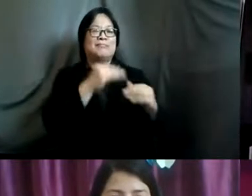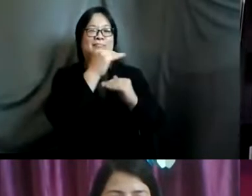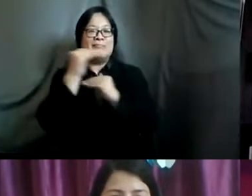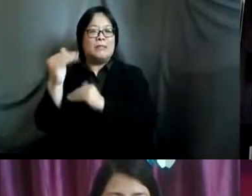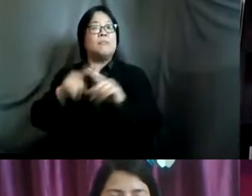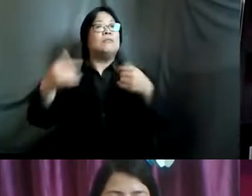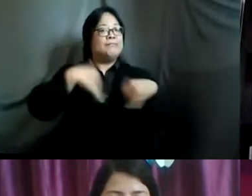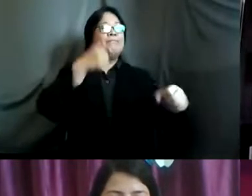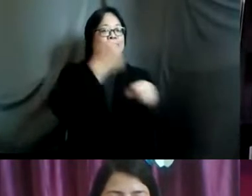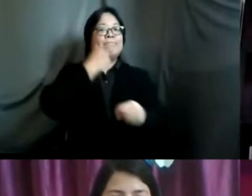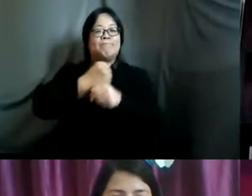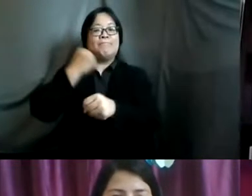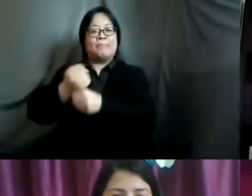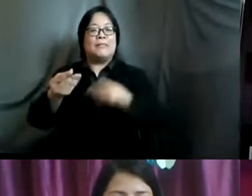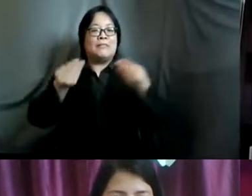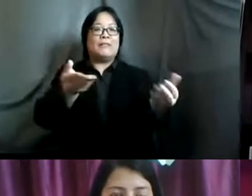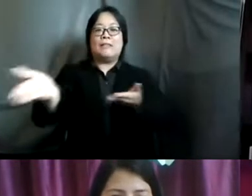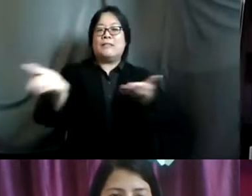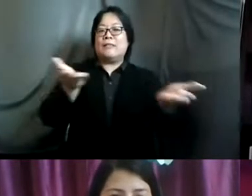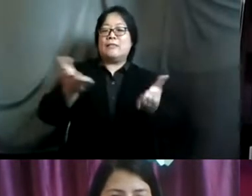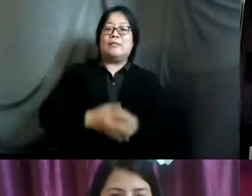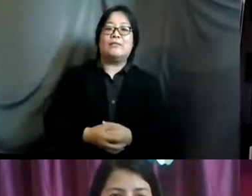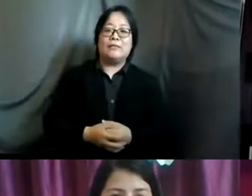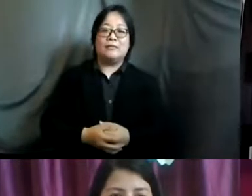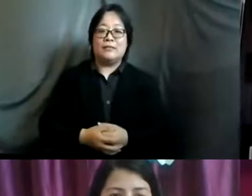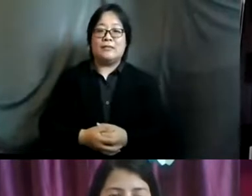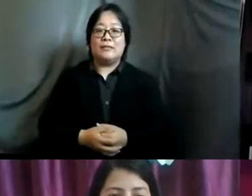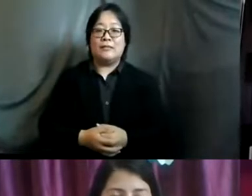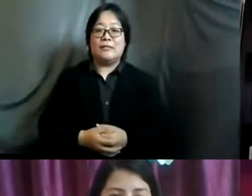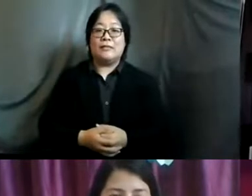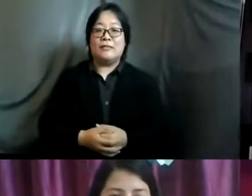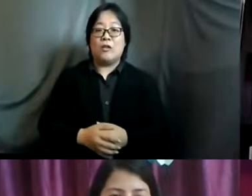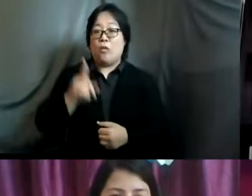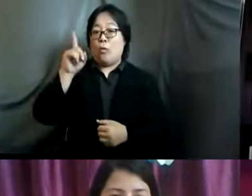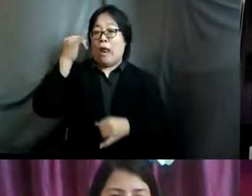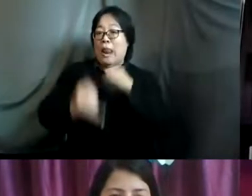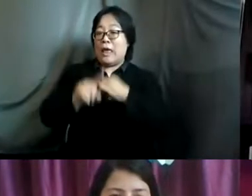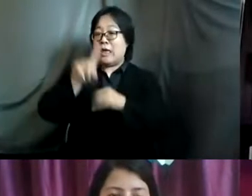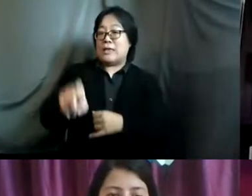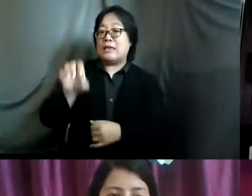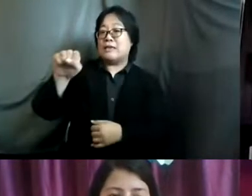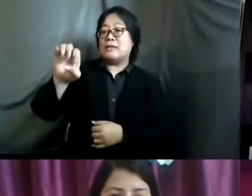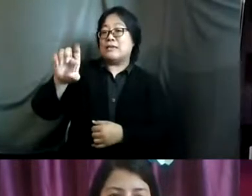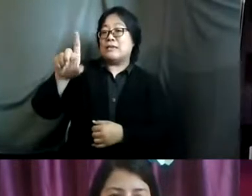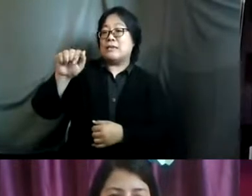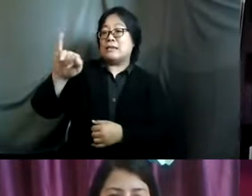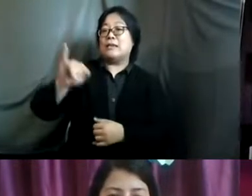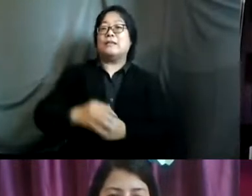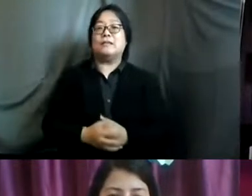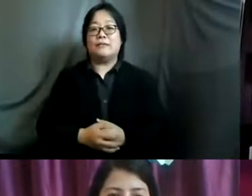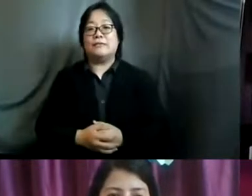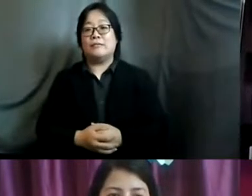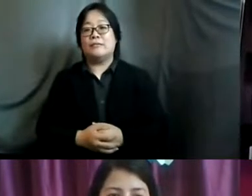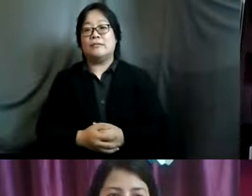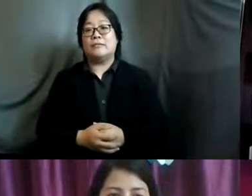bringing the services that are so critically required um from there i have a last question for salai salai um what you shared was just so